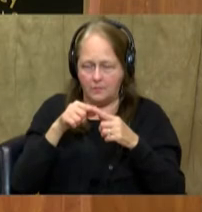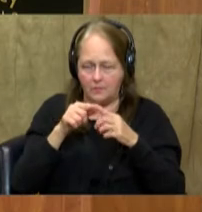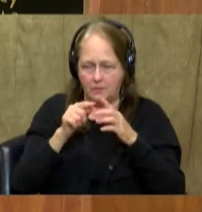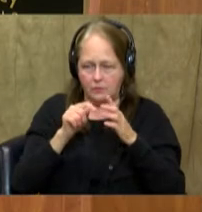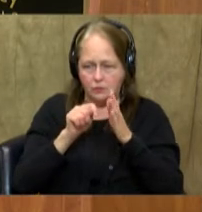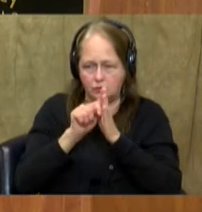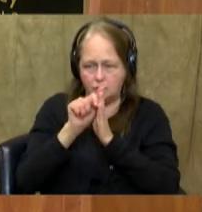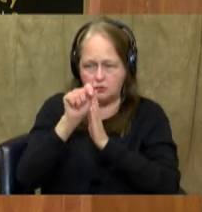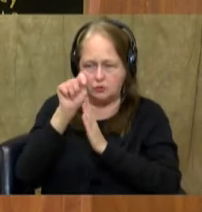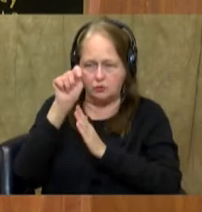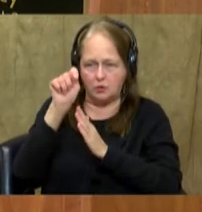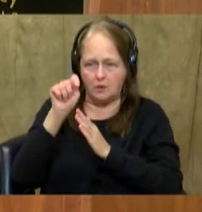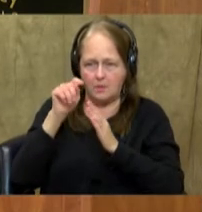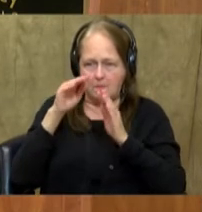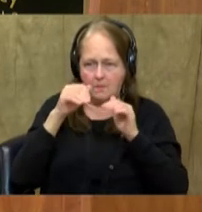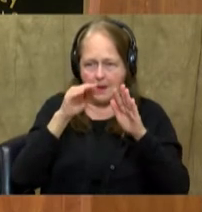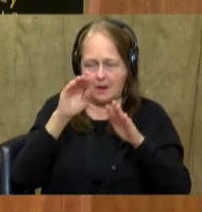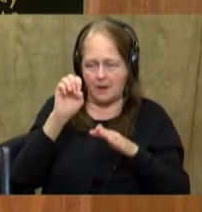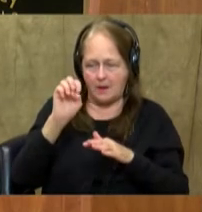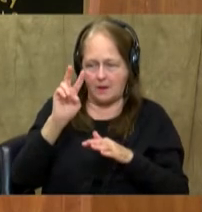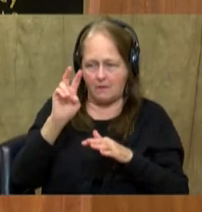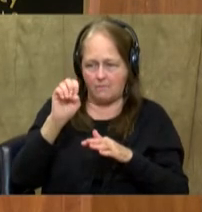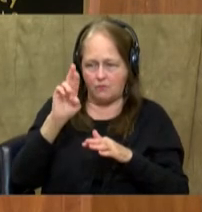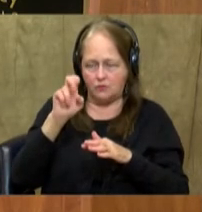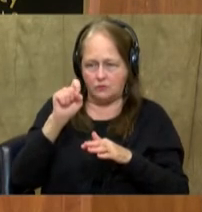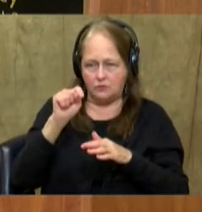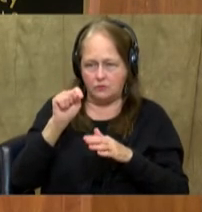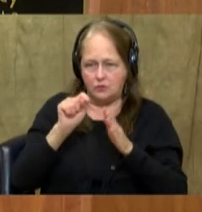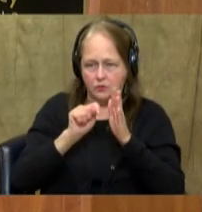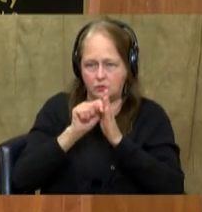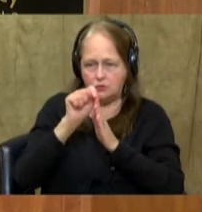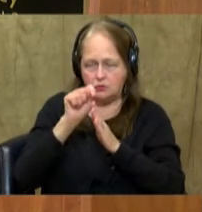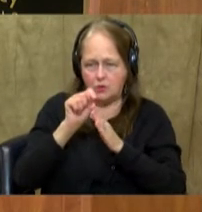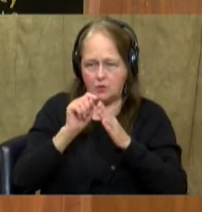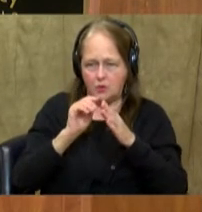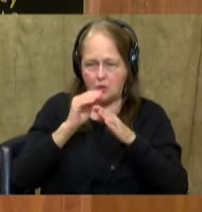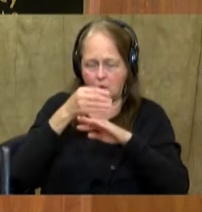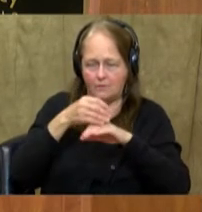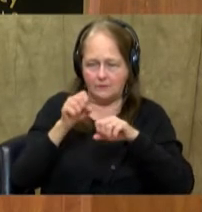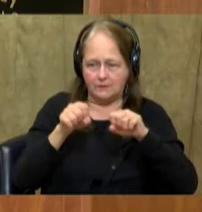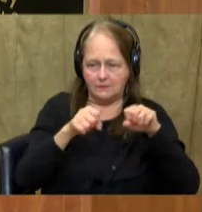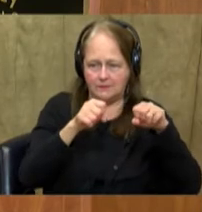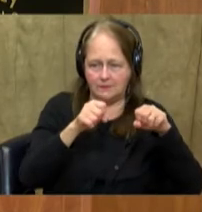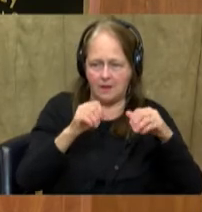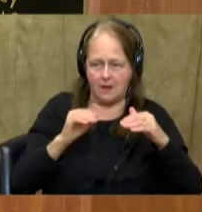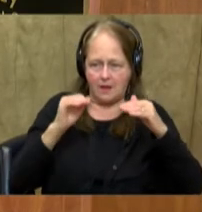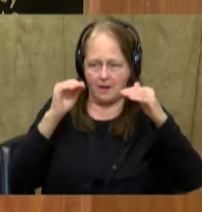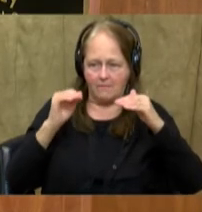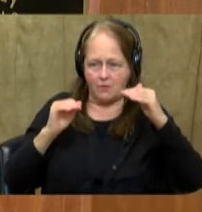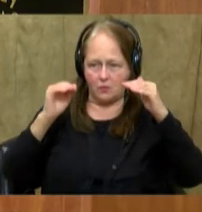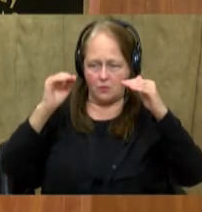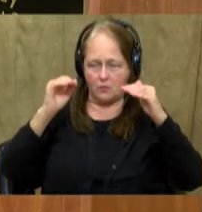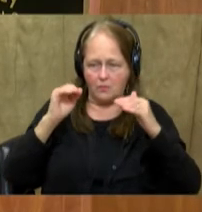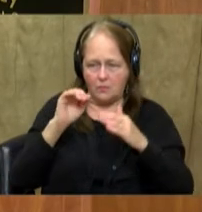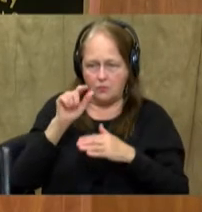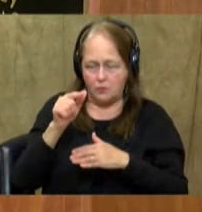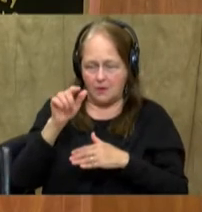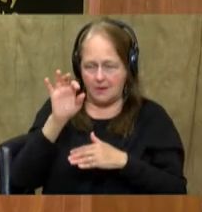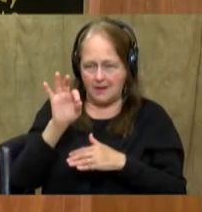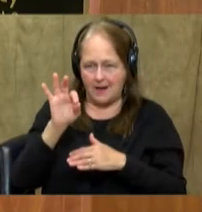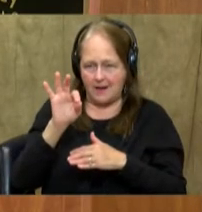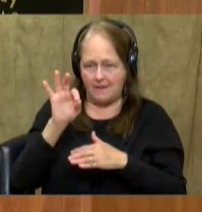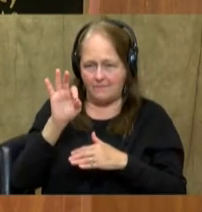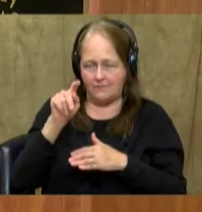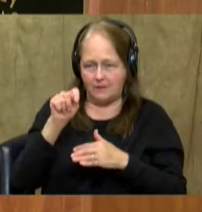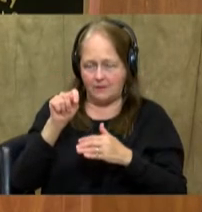tallest peak in the Himalayas is Mount Everest. It's also the tallest peak above sea level in the world, and it's 29,000 feet and